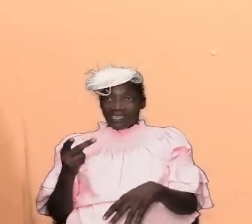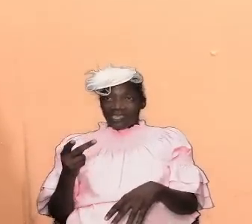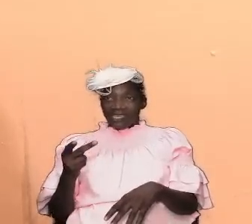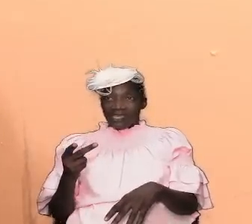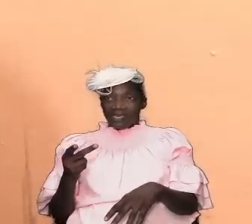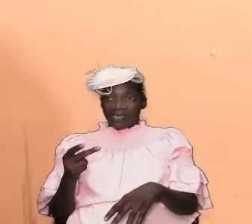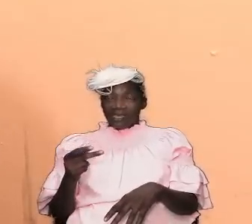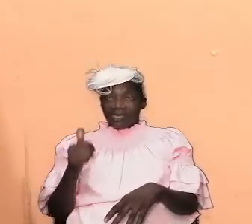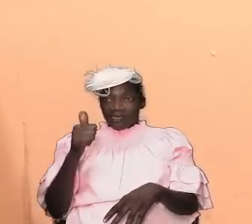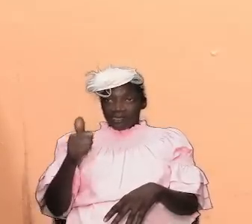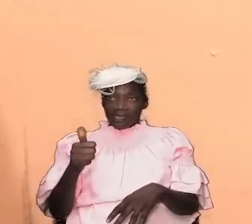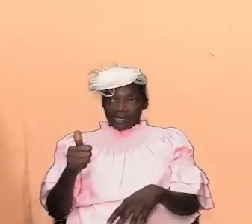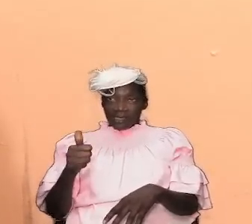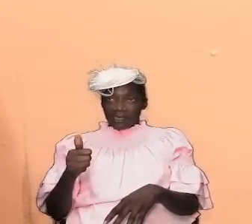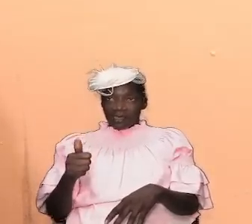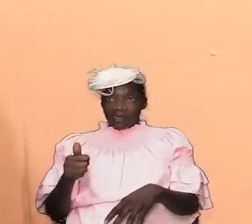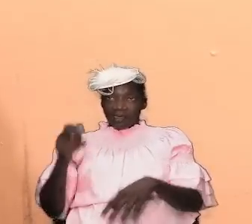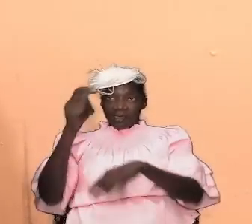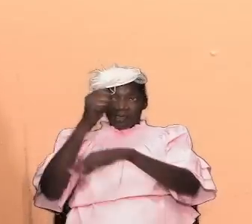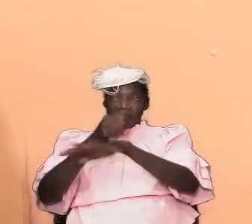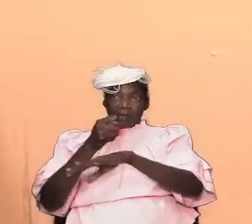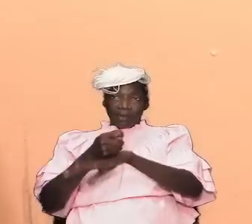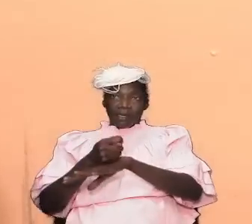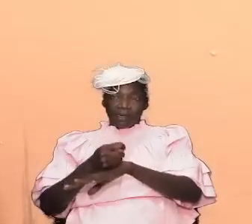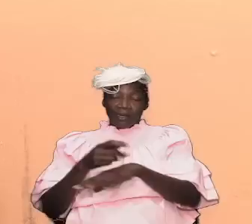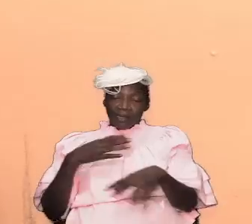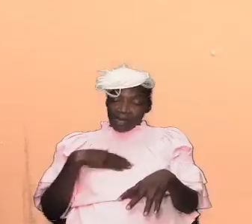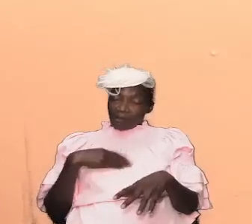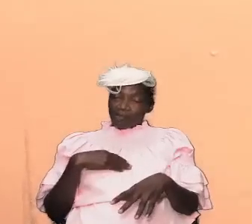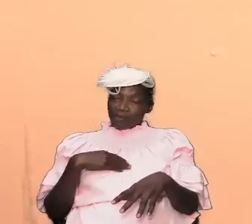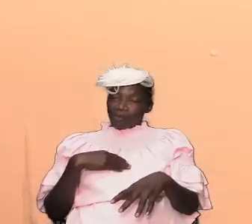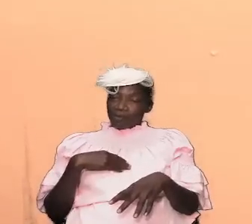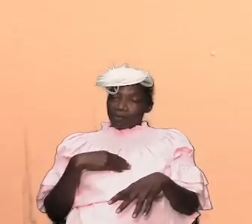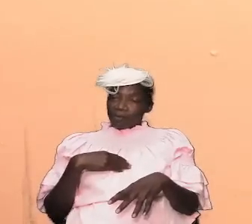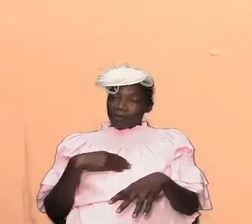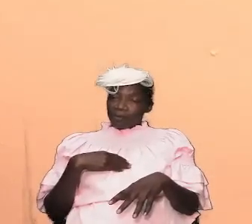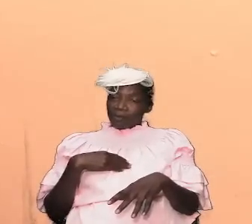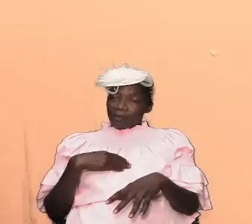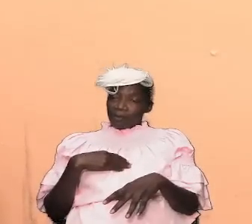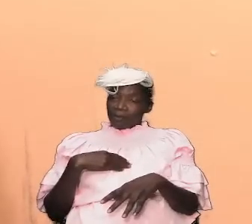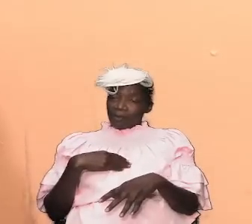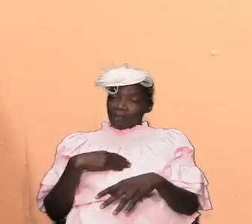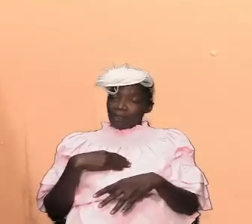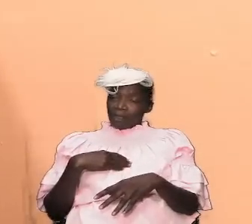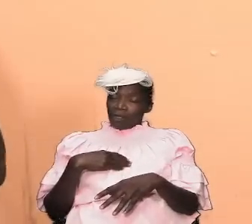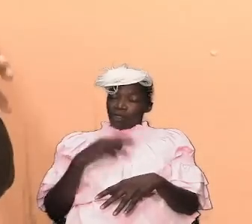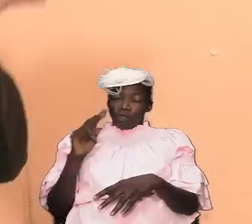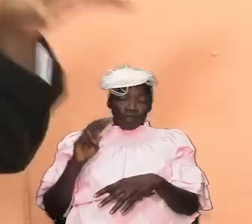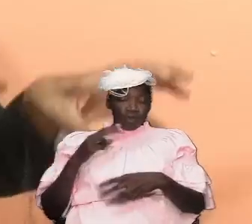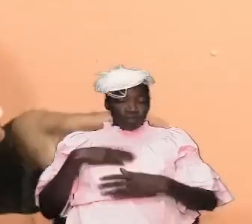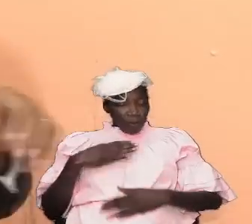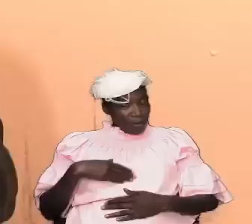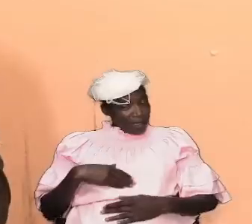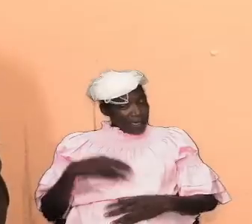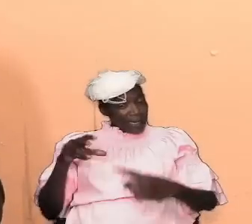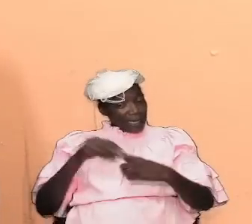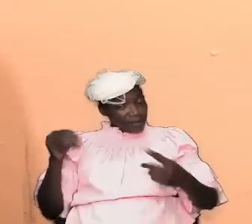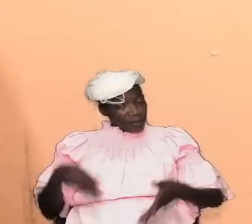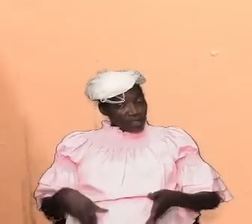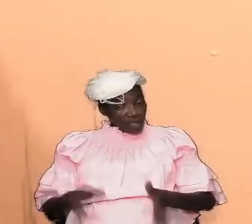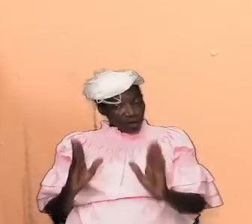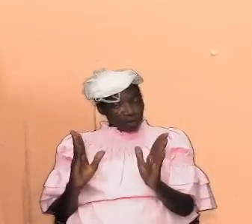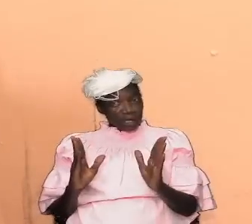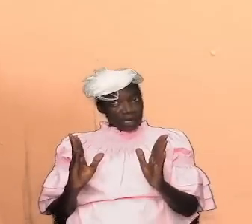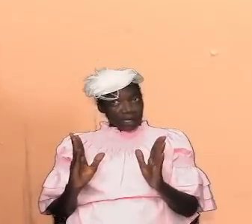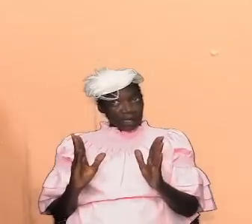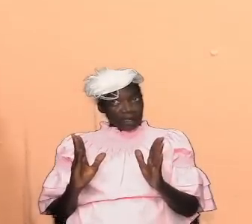ourselves are tabernacles and therefore we have to treat the body a certain way in the same way that they have to treat the tabernacle a certain way